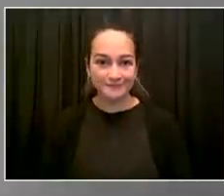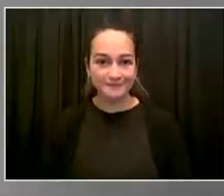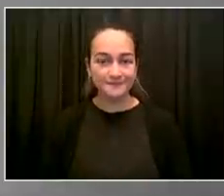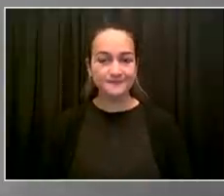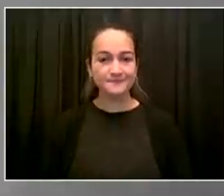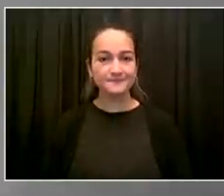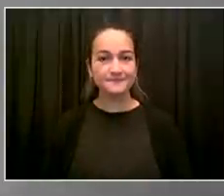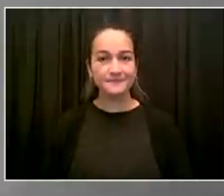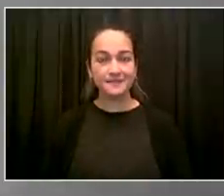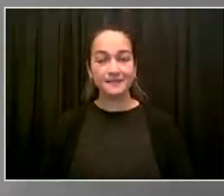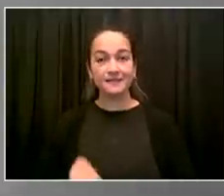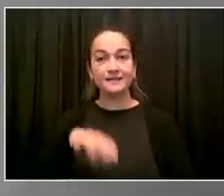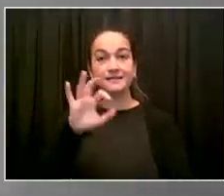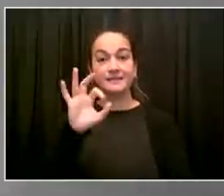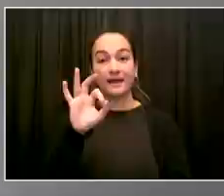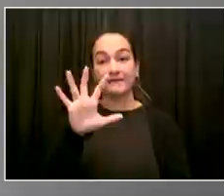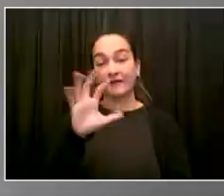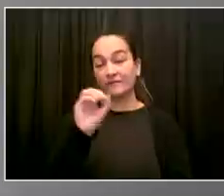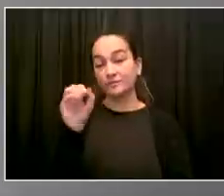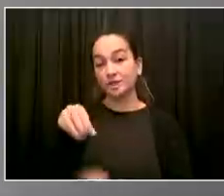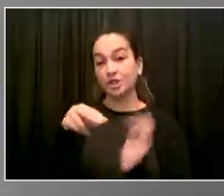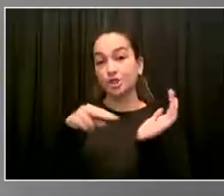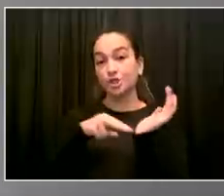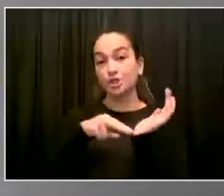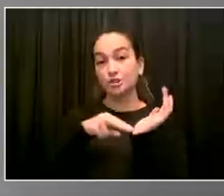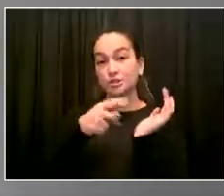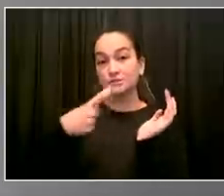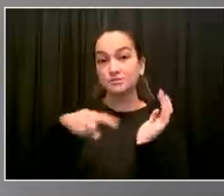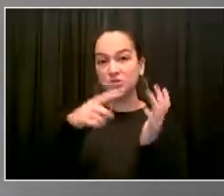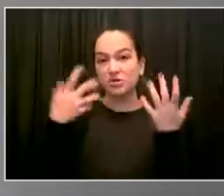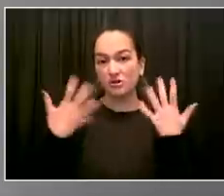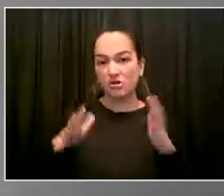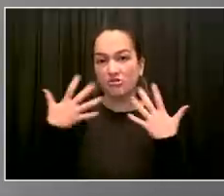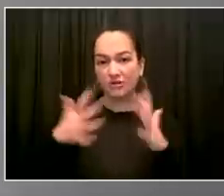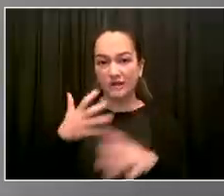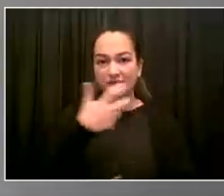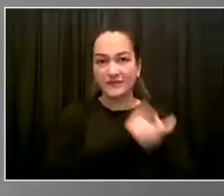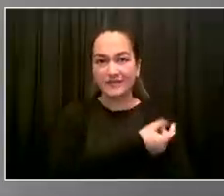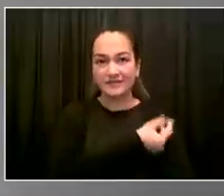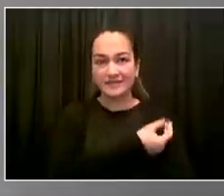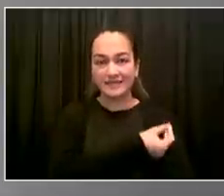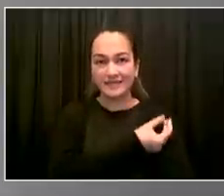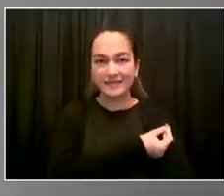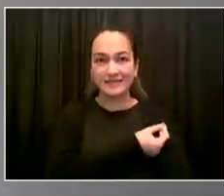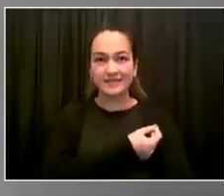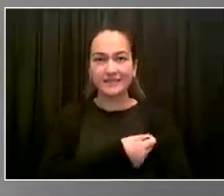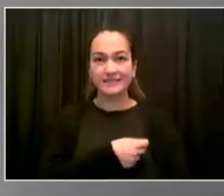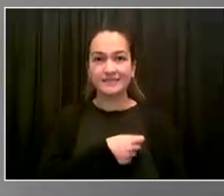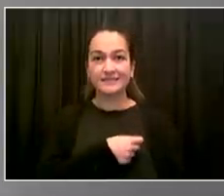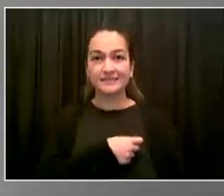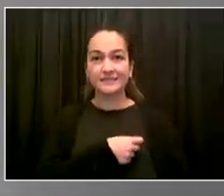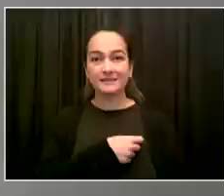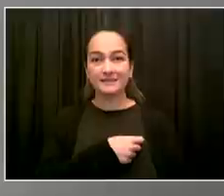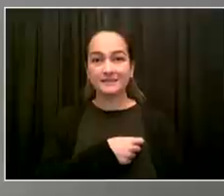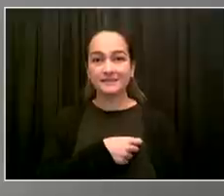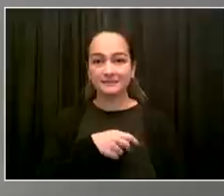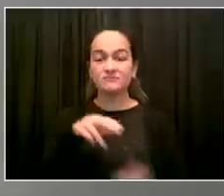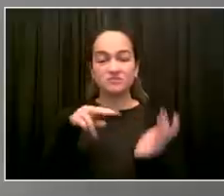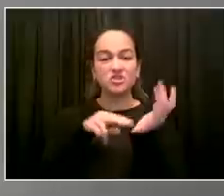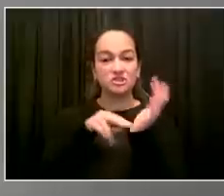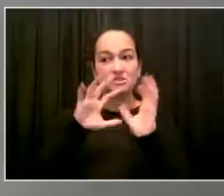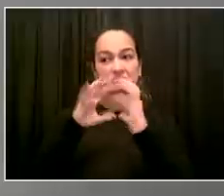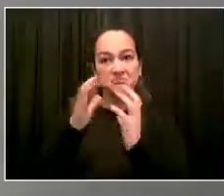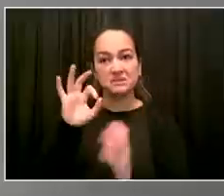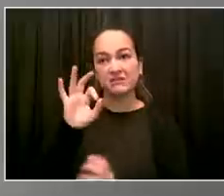talking about 82% of New Yorkers agreeing, while 95% of my nurses have agreed, close to 98,